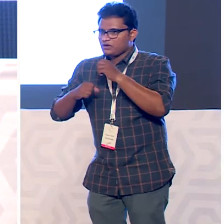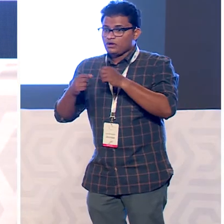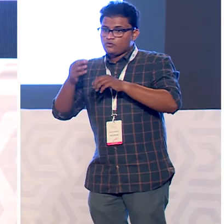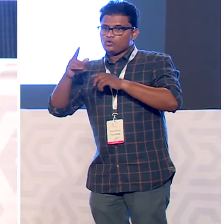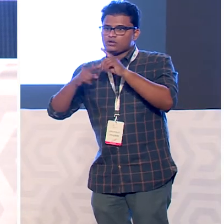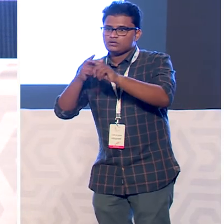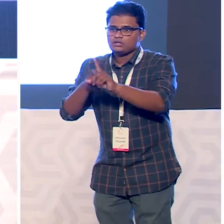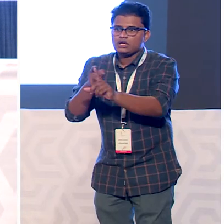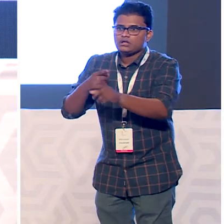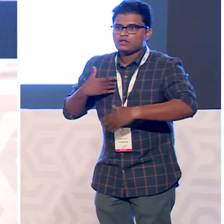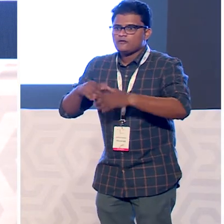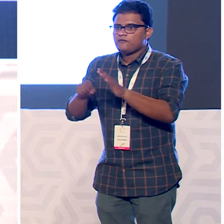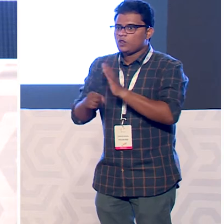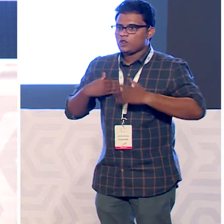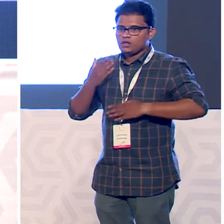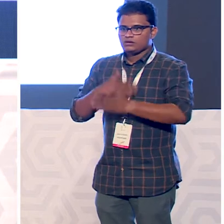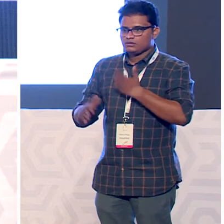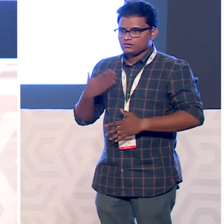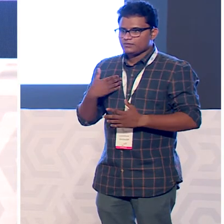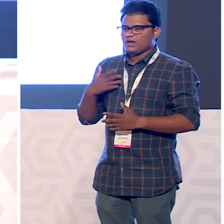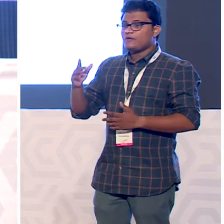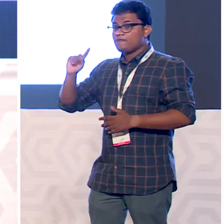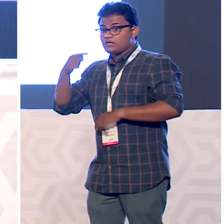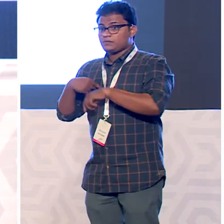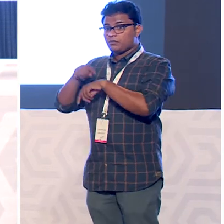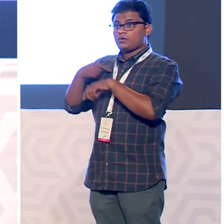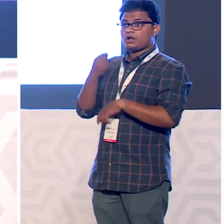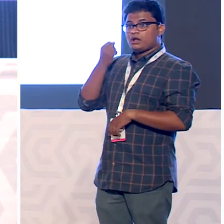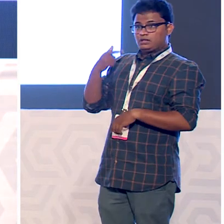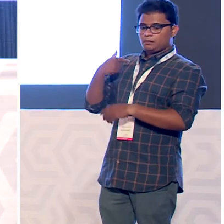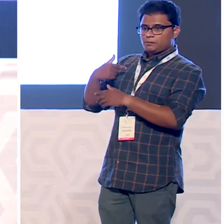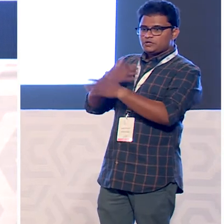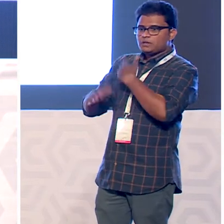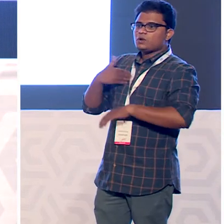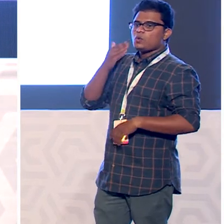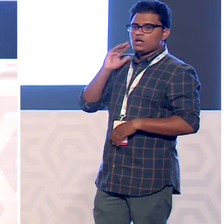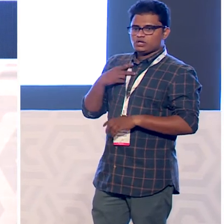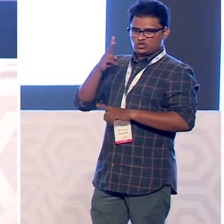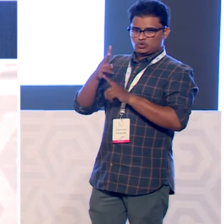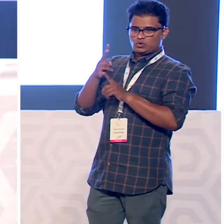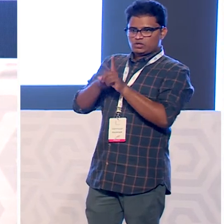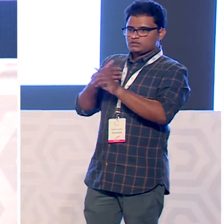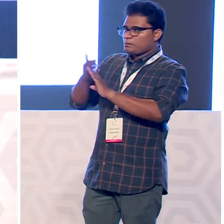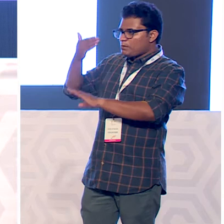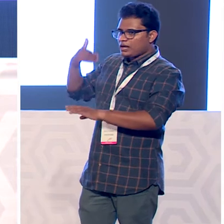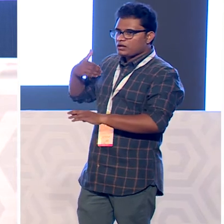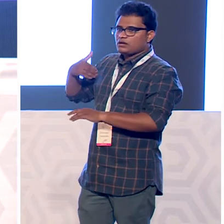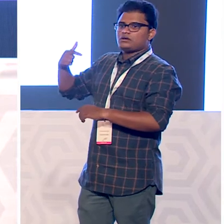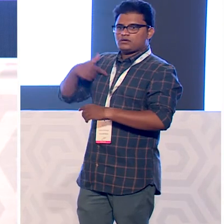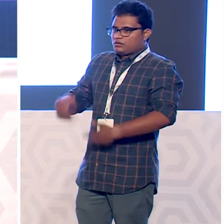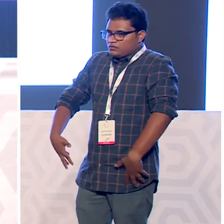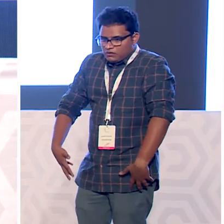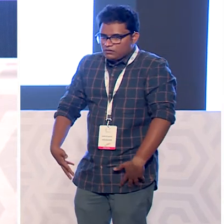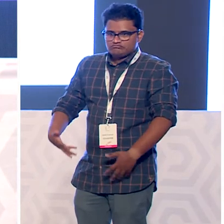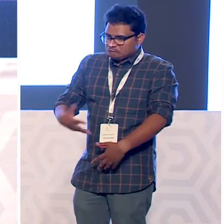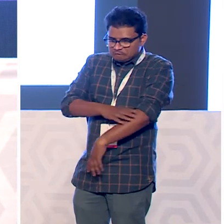time i was diagnosed my son was two years old and i was neck down paralyzed and my speech my